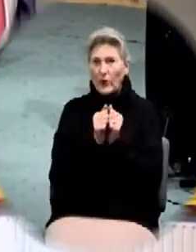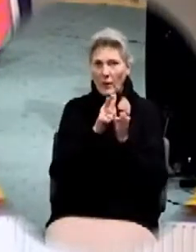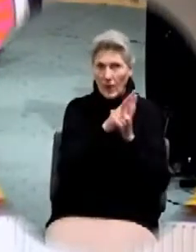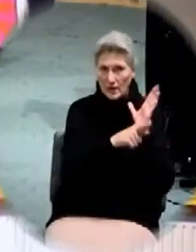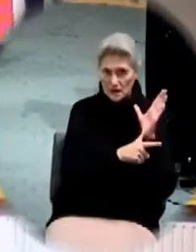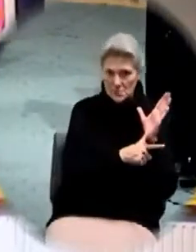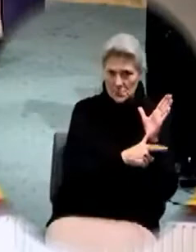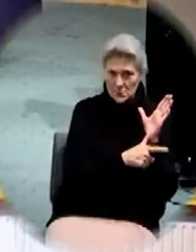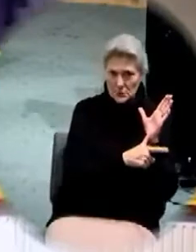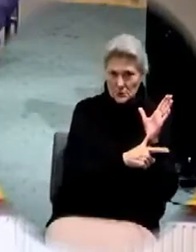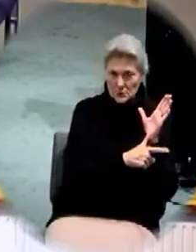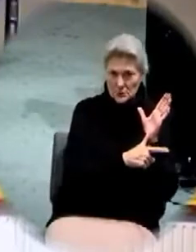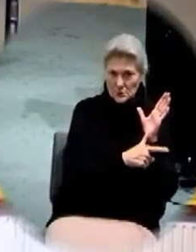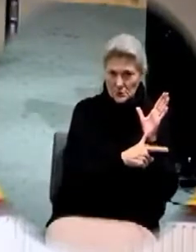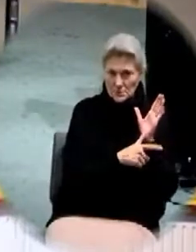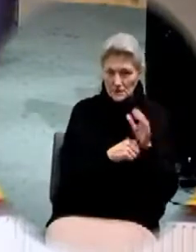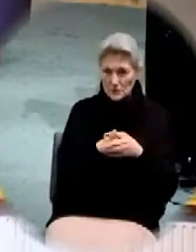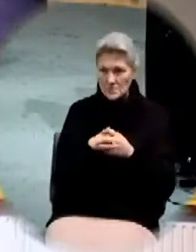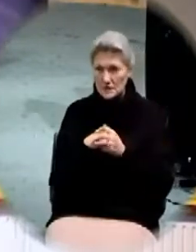bummer